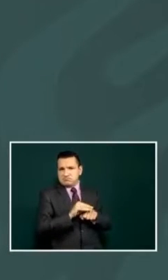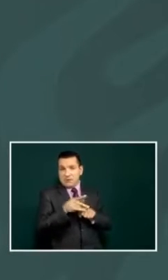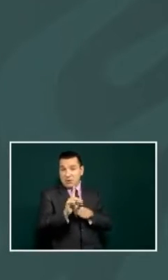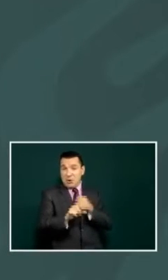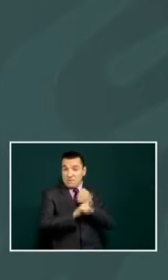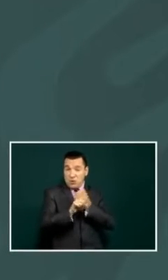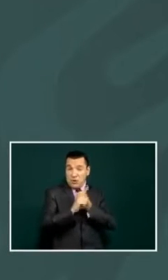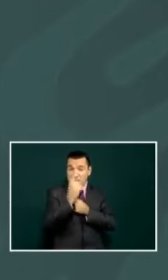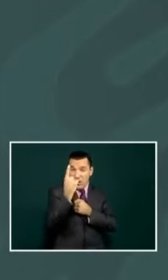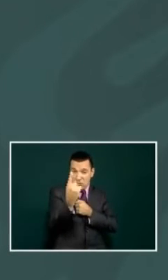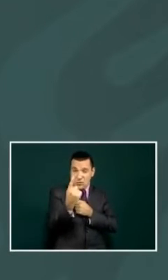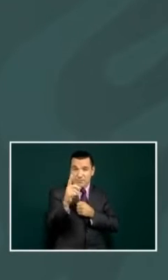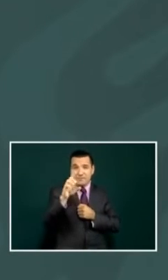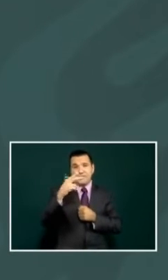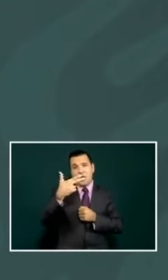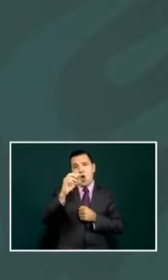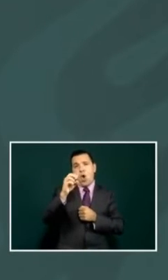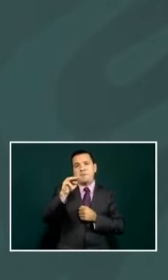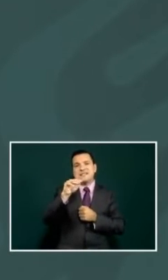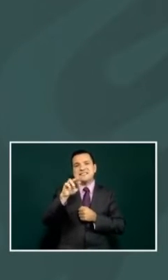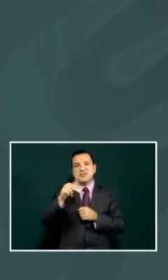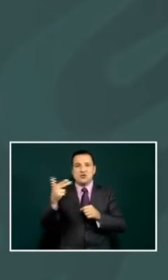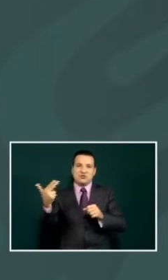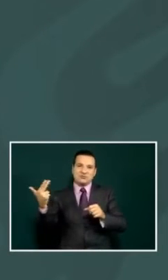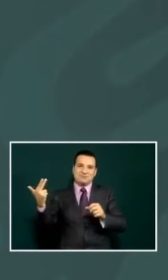is in the case of homicides